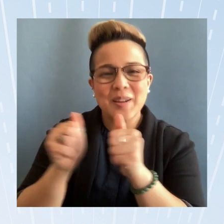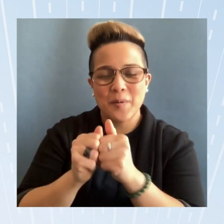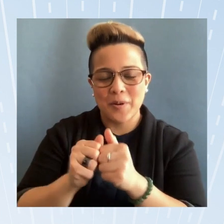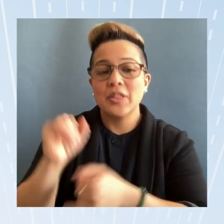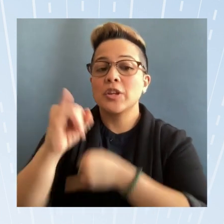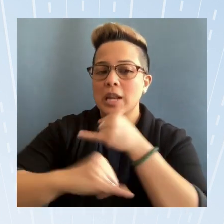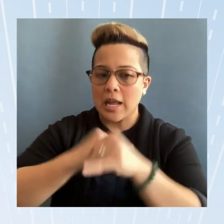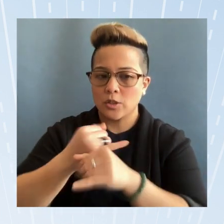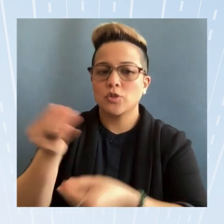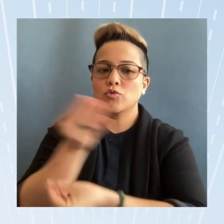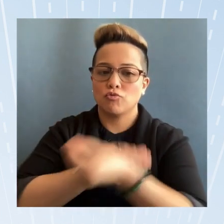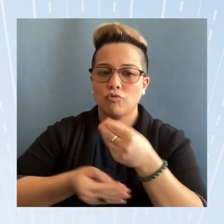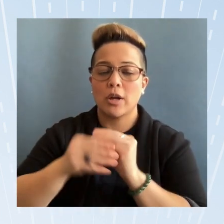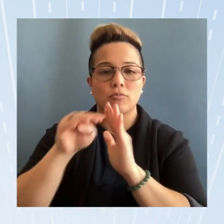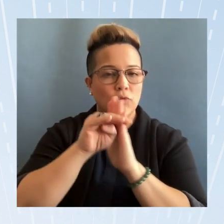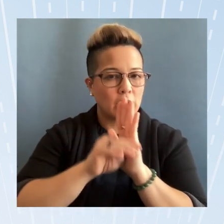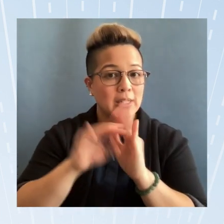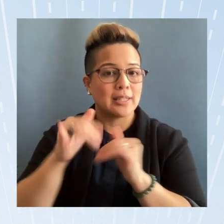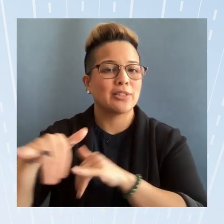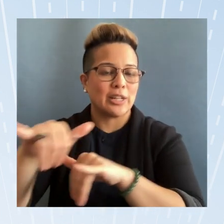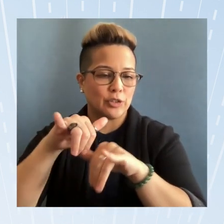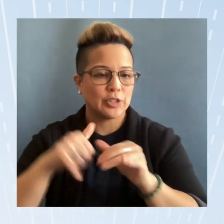trade regulations and standards